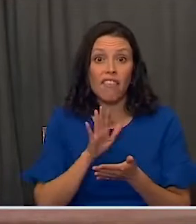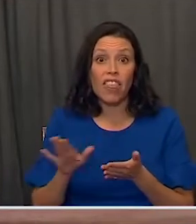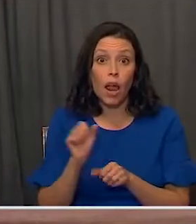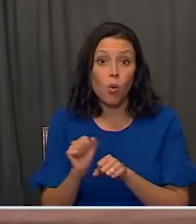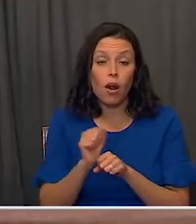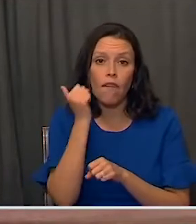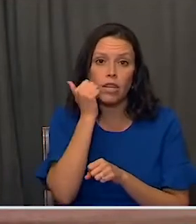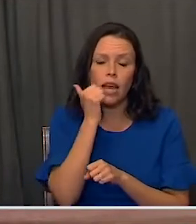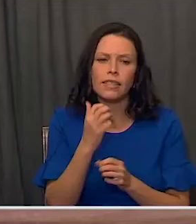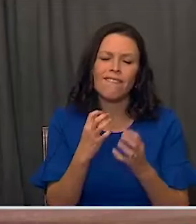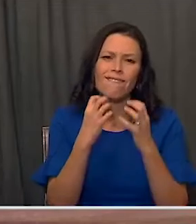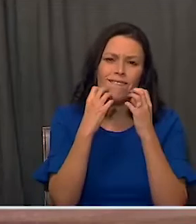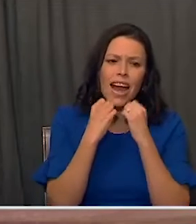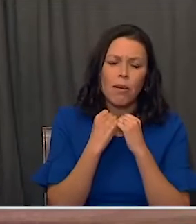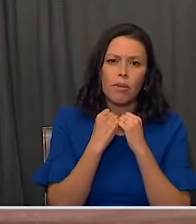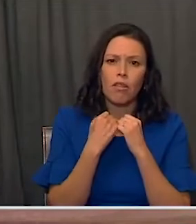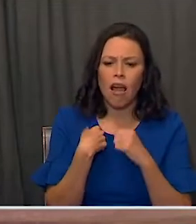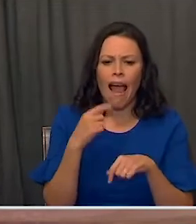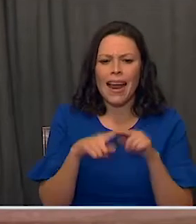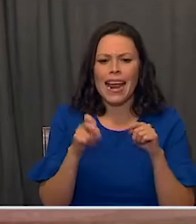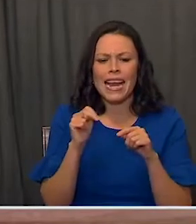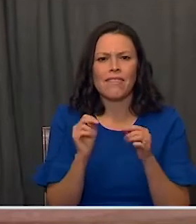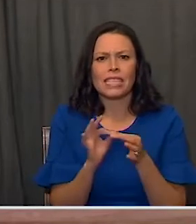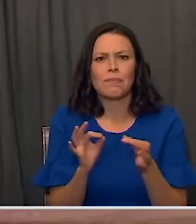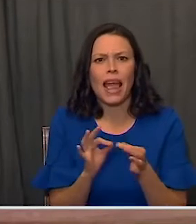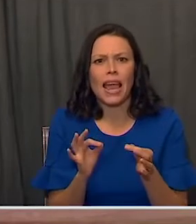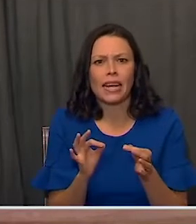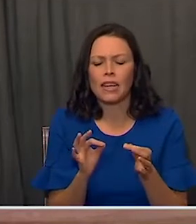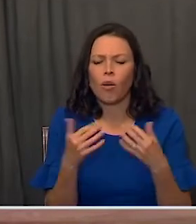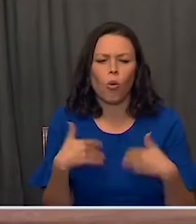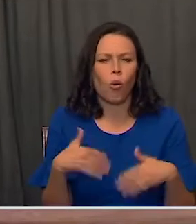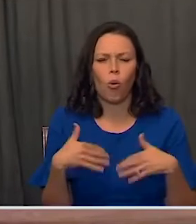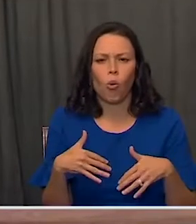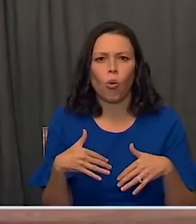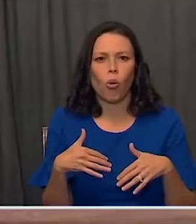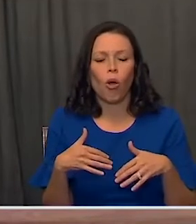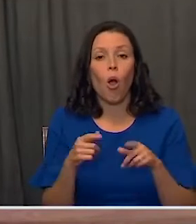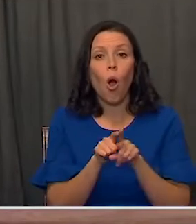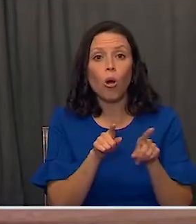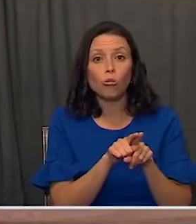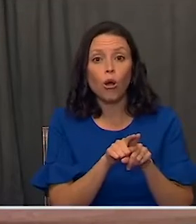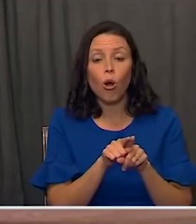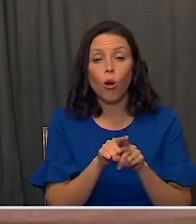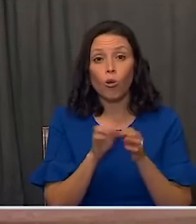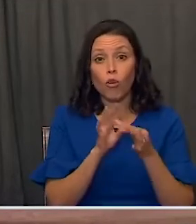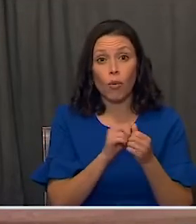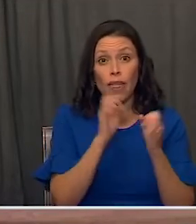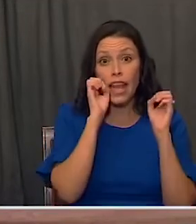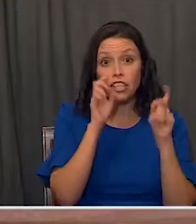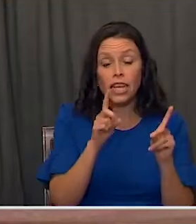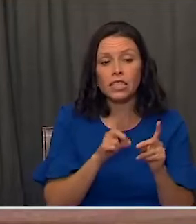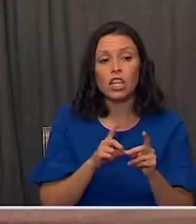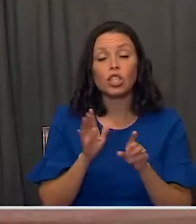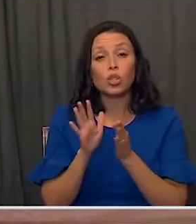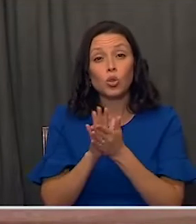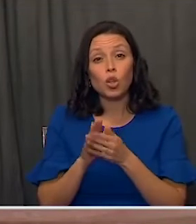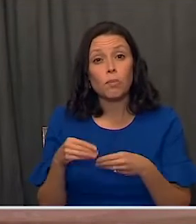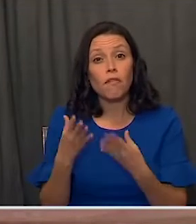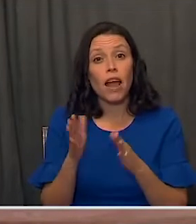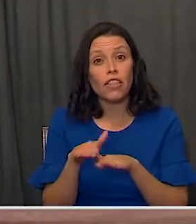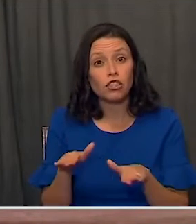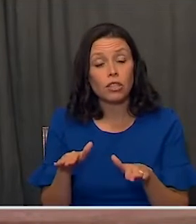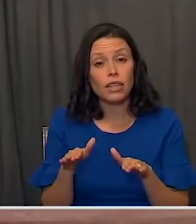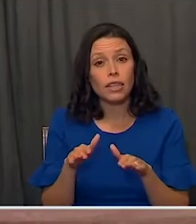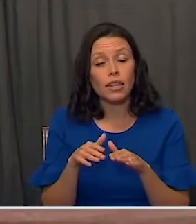is valuable beyond any words I can deliver. We know that in addition to education, schools provide our children